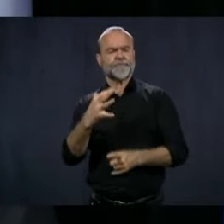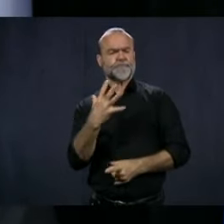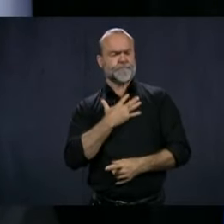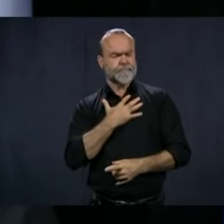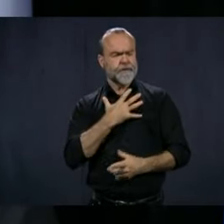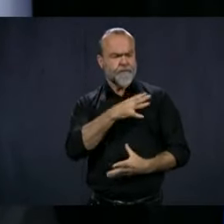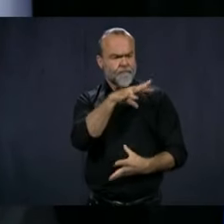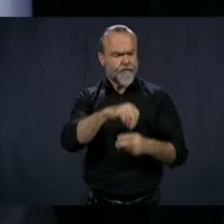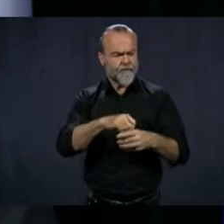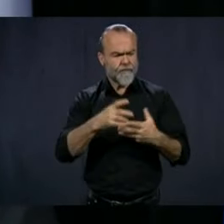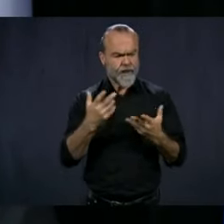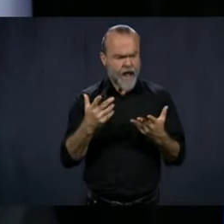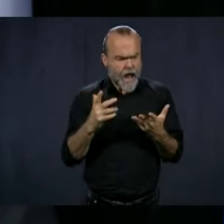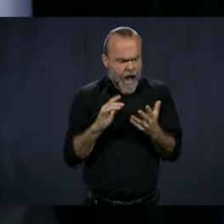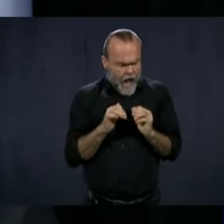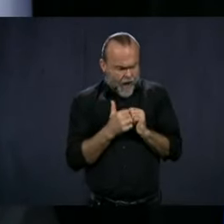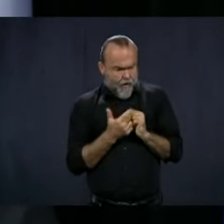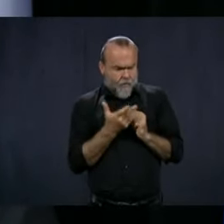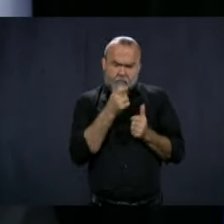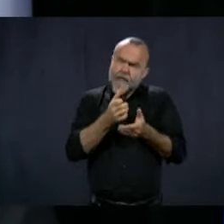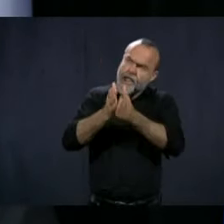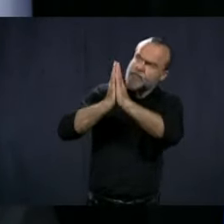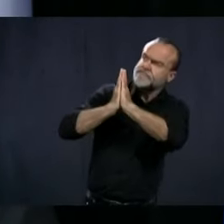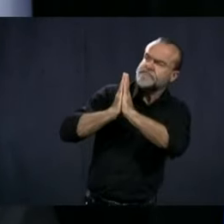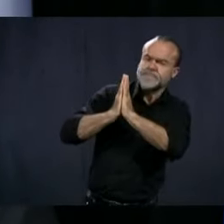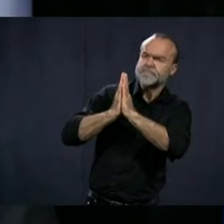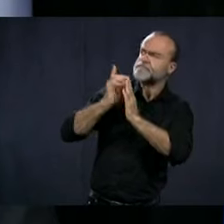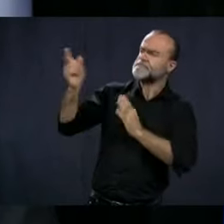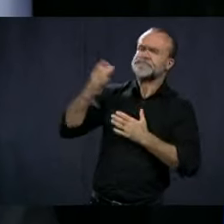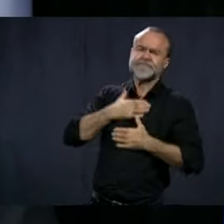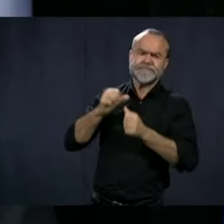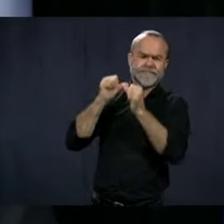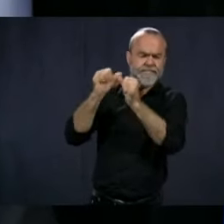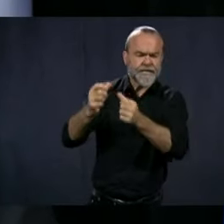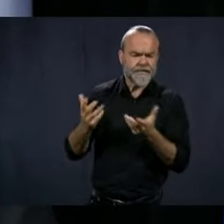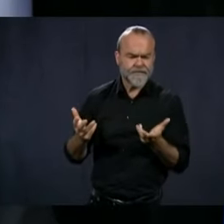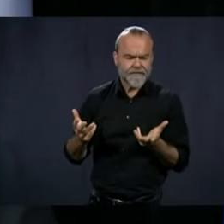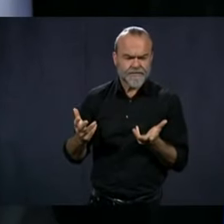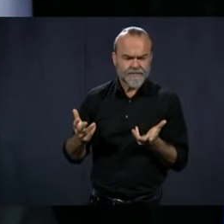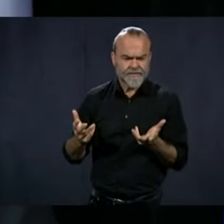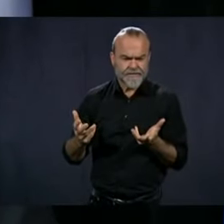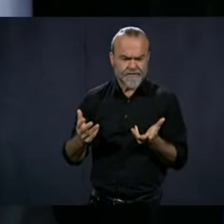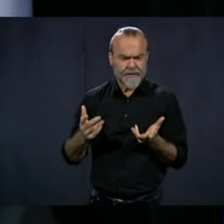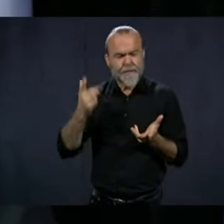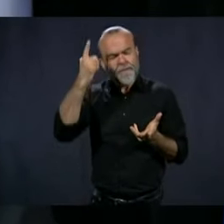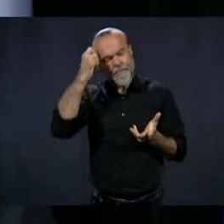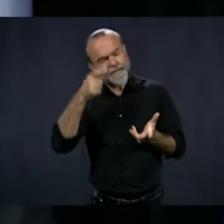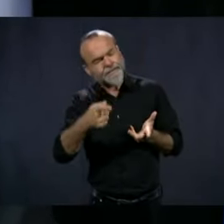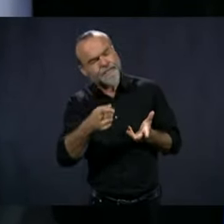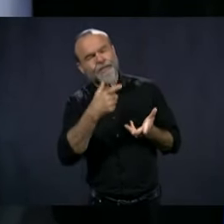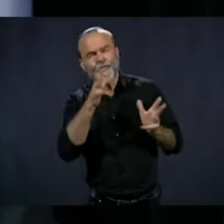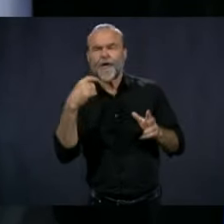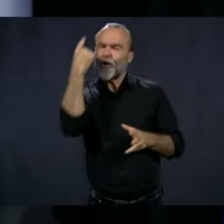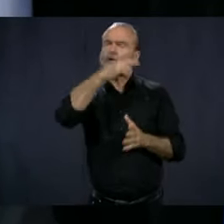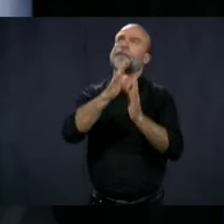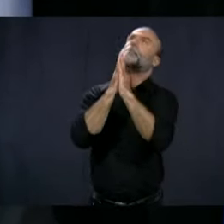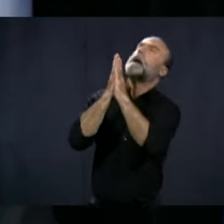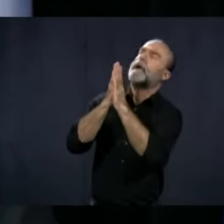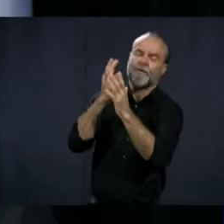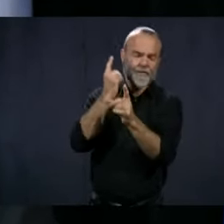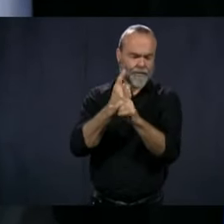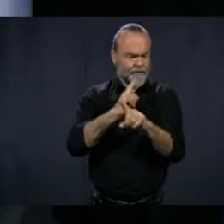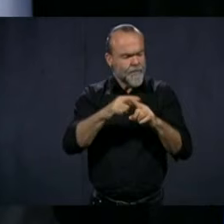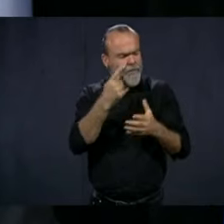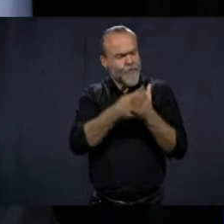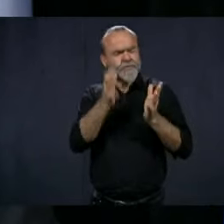asking for the soldiers so you don't look like you're begging the federal to send you those soldiers?